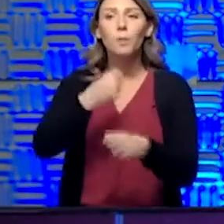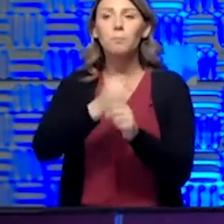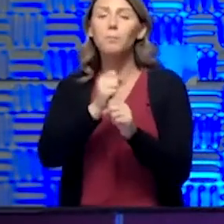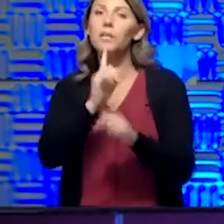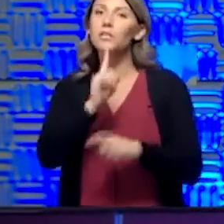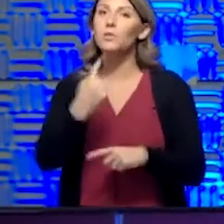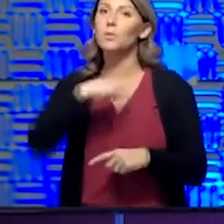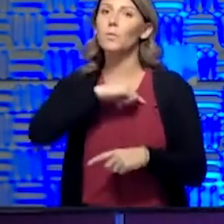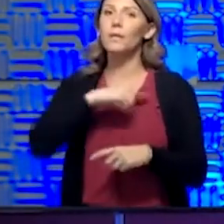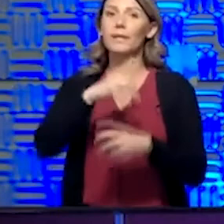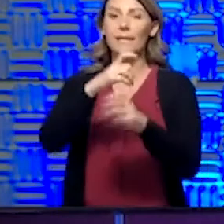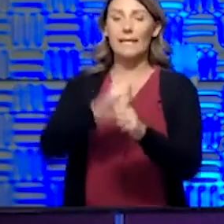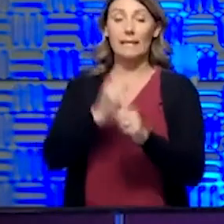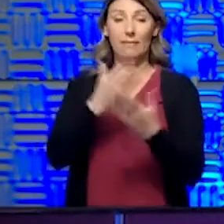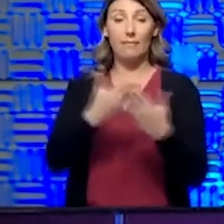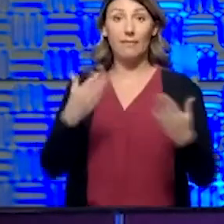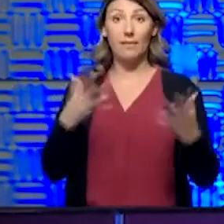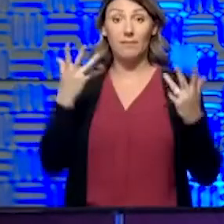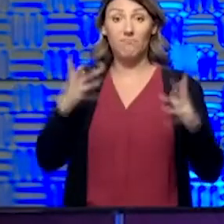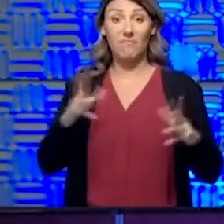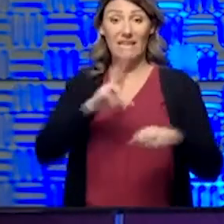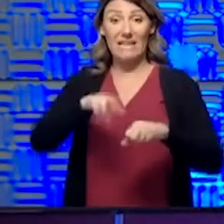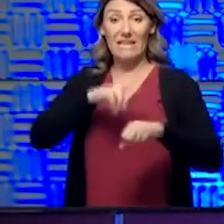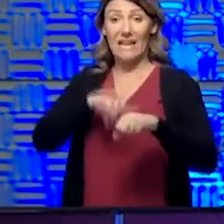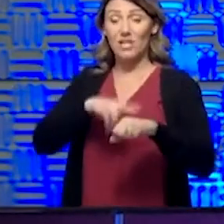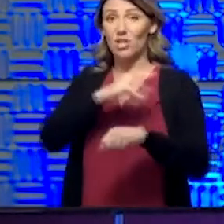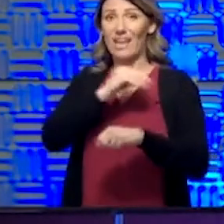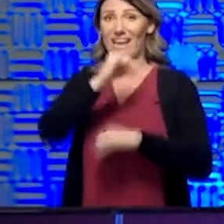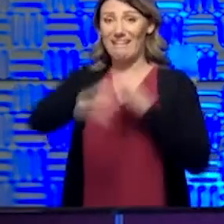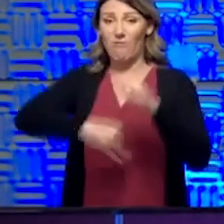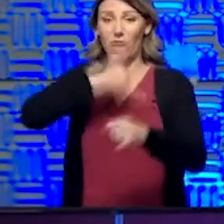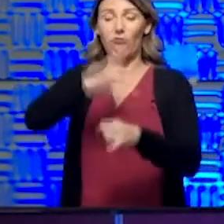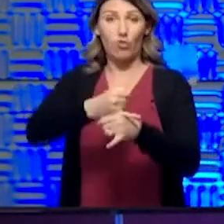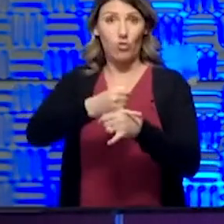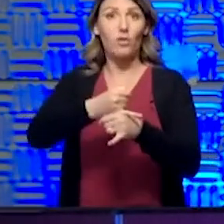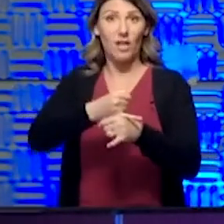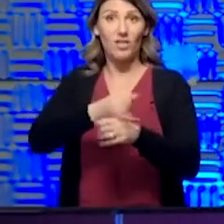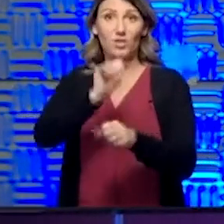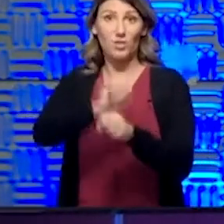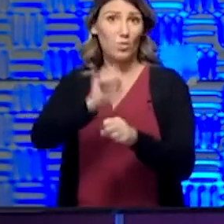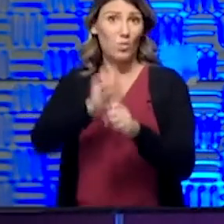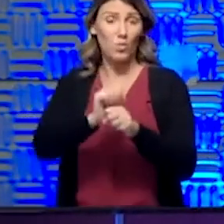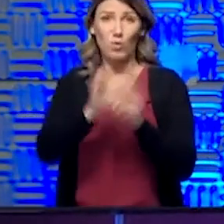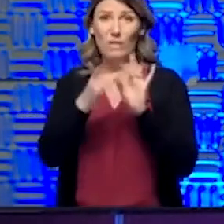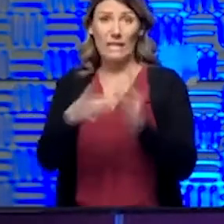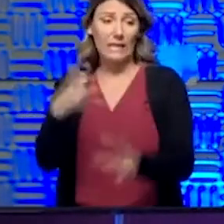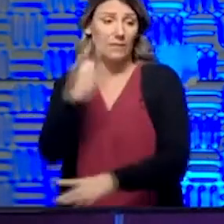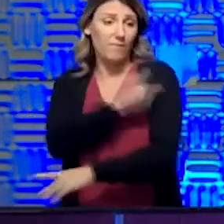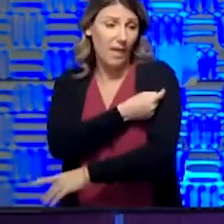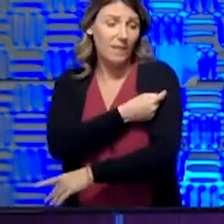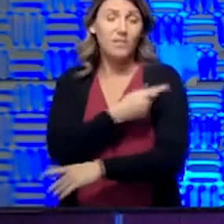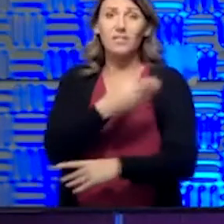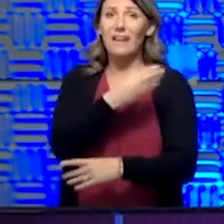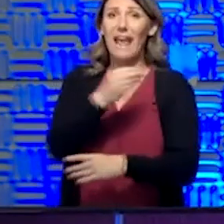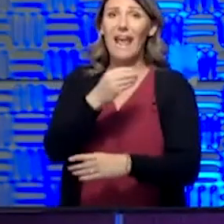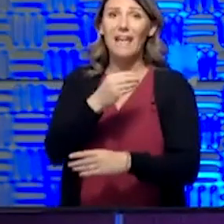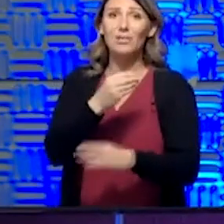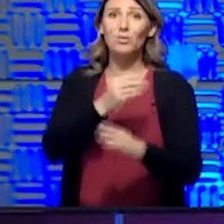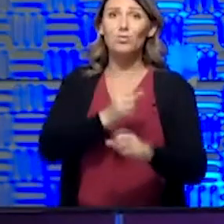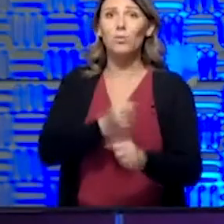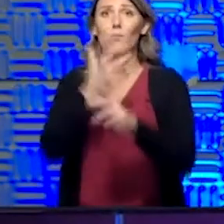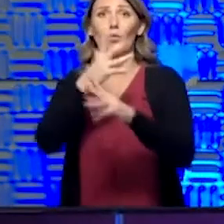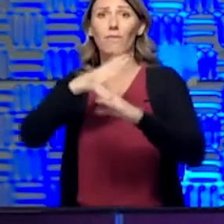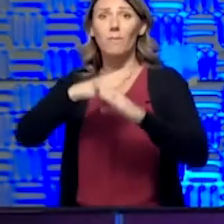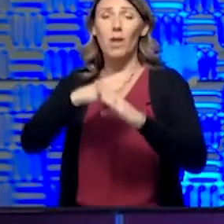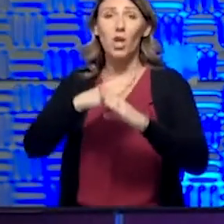things done both nationally and internationally to work on that vaccine, trying to get down any barriers we can to get that